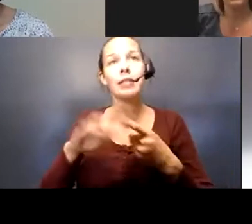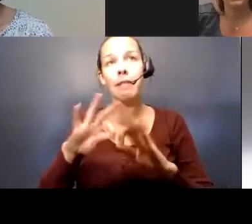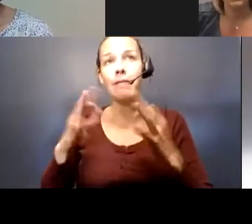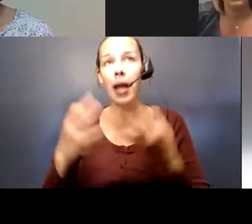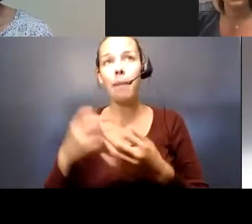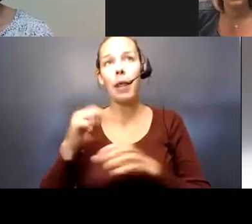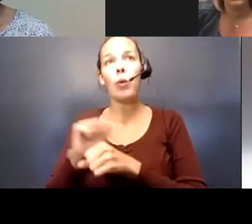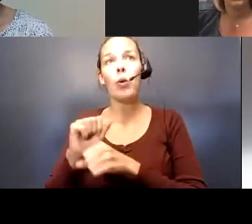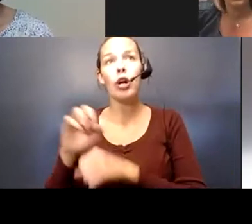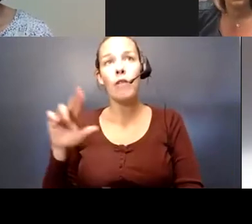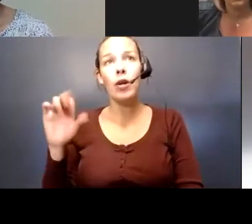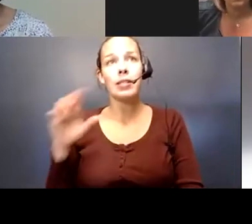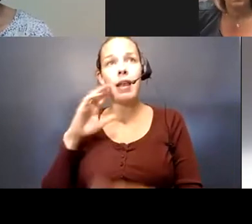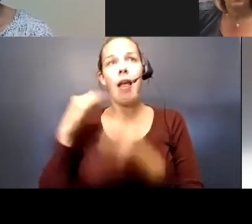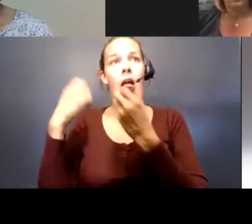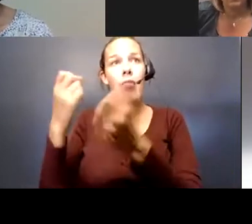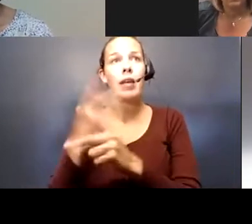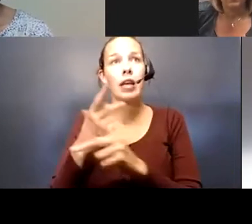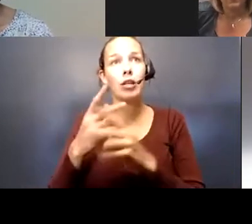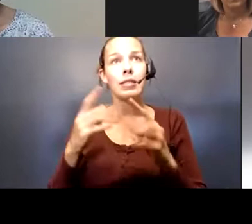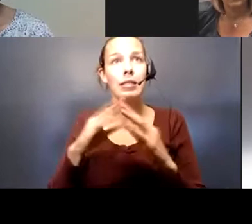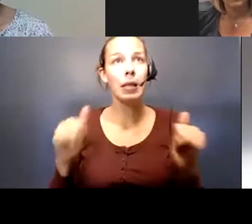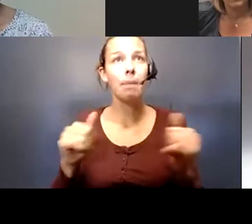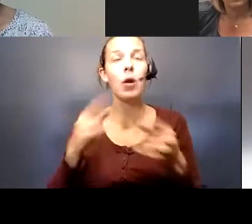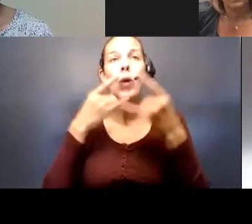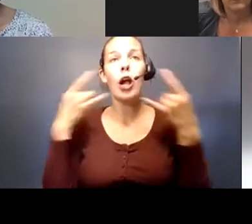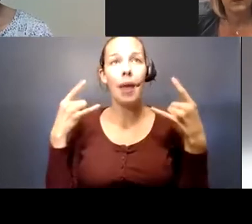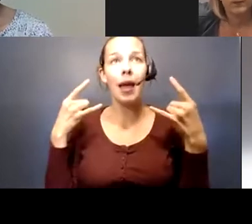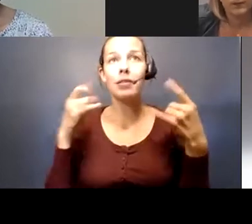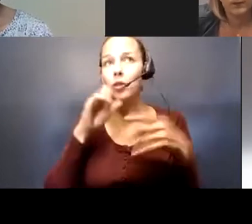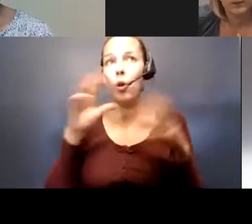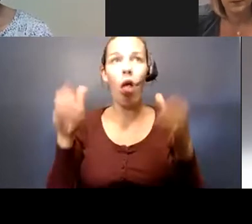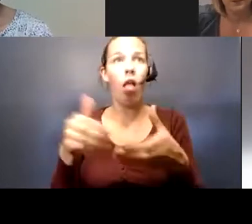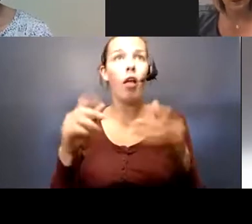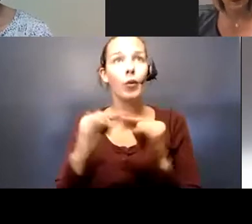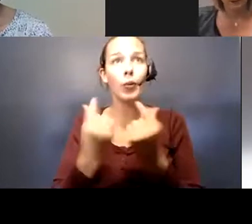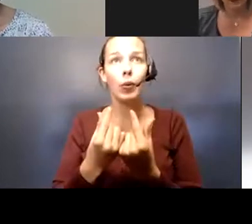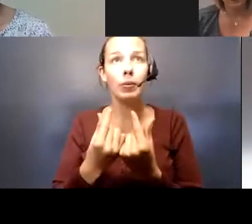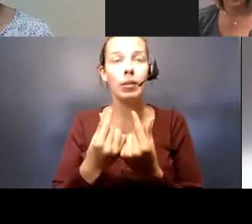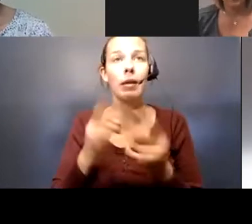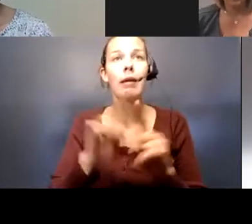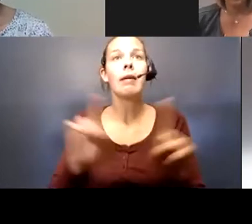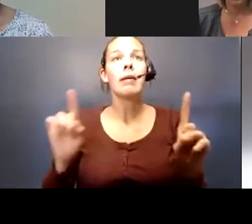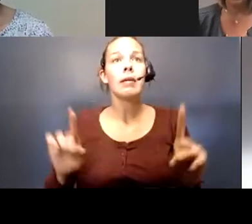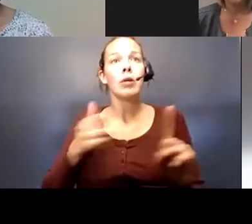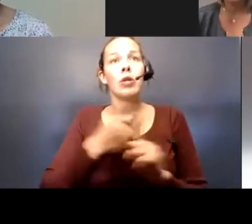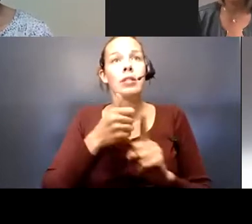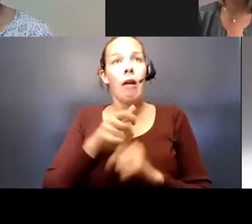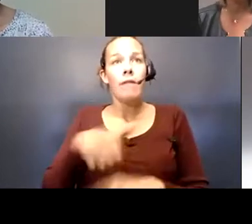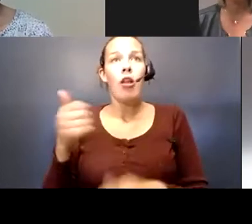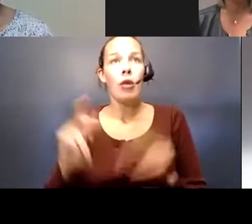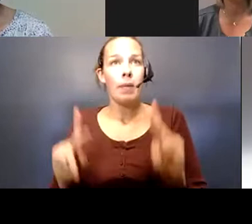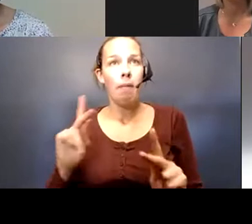system. Wear a mask. Don't gather in groups. Keep distance between yourself and others.